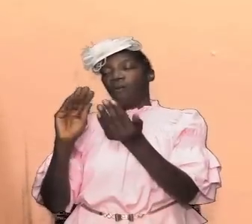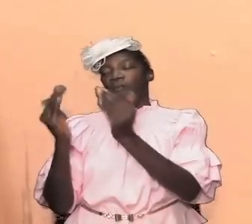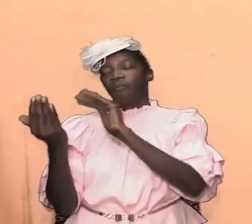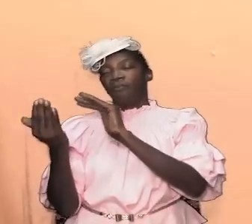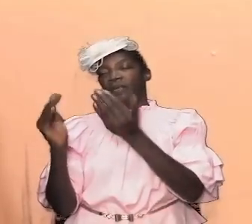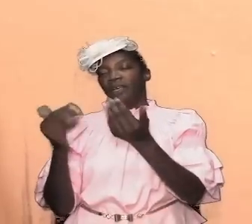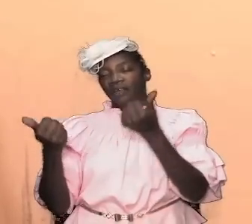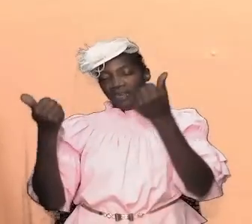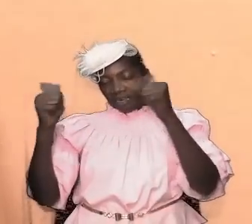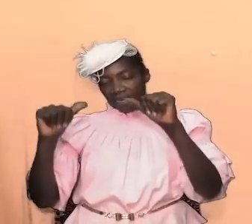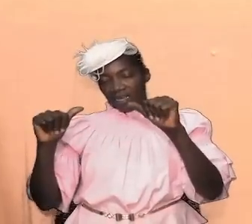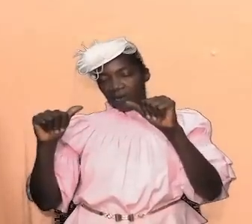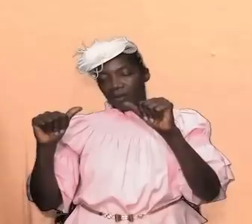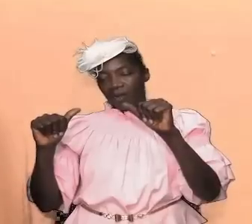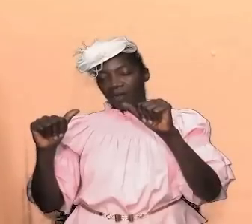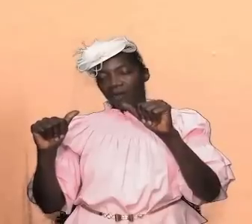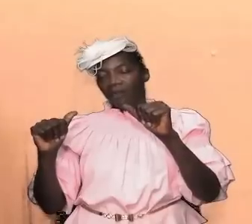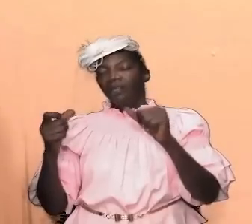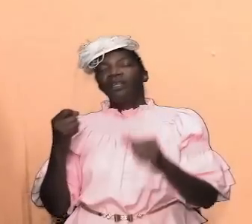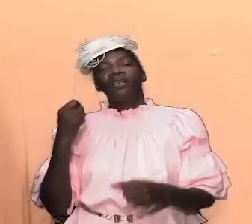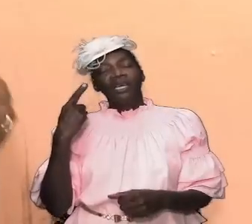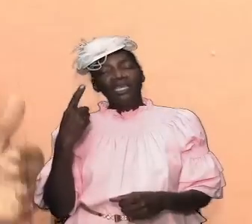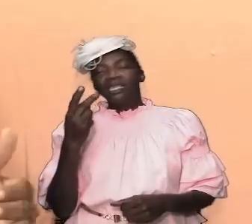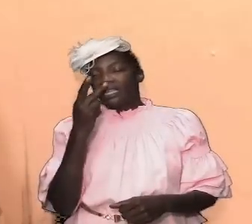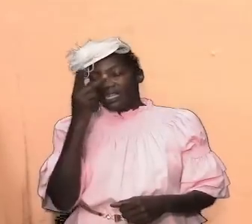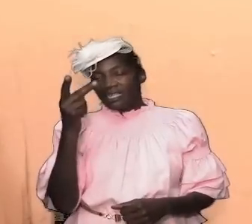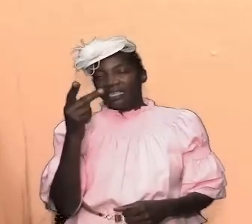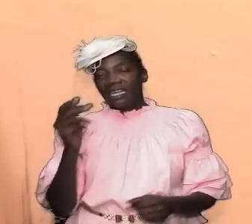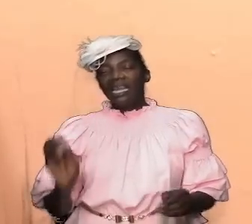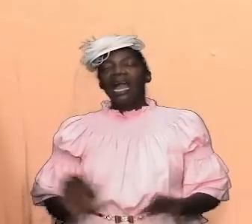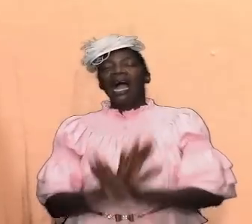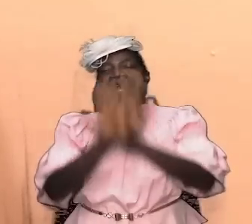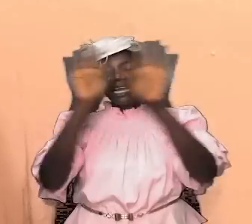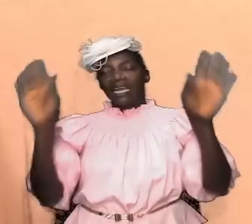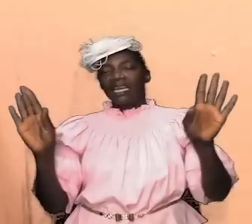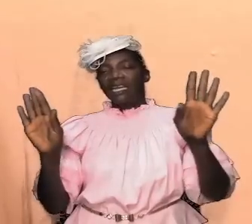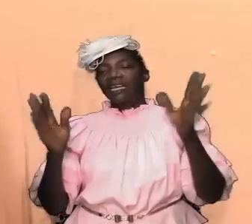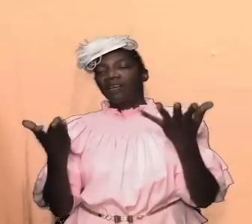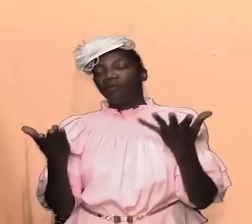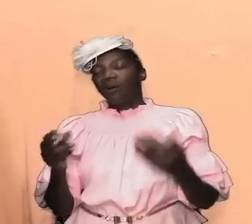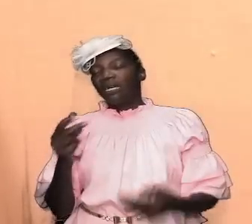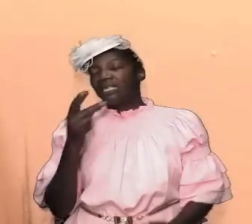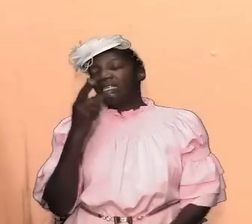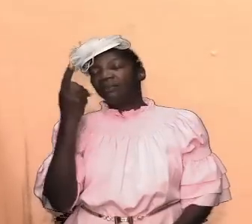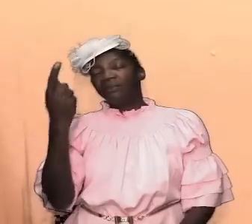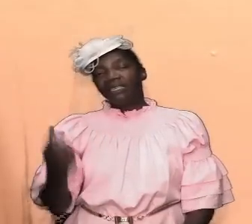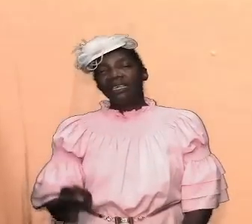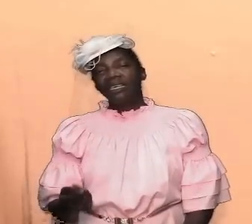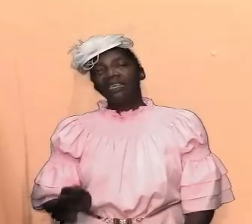to match it and to map it and to see clearly what i'm saying but i'm saying to us